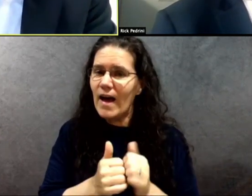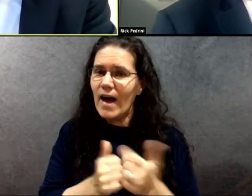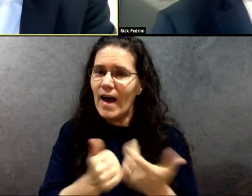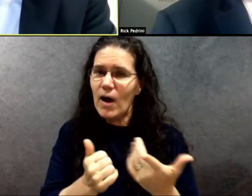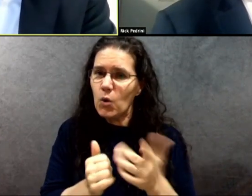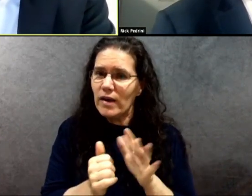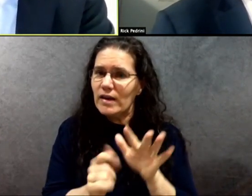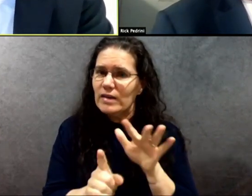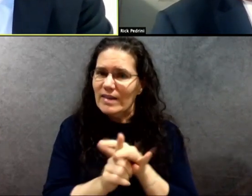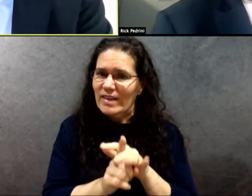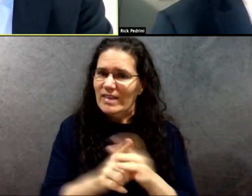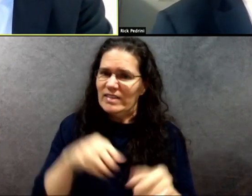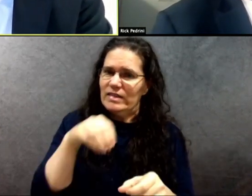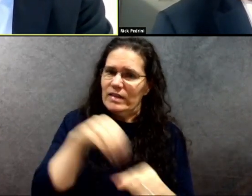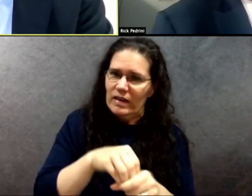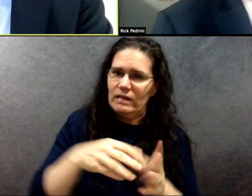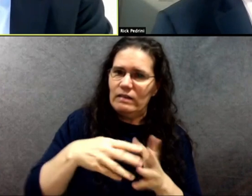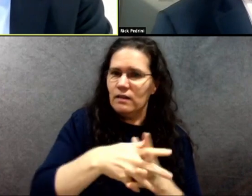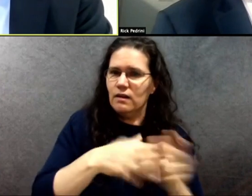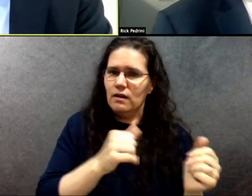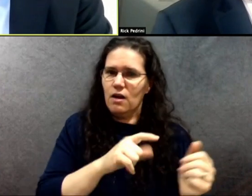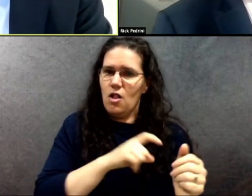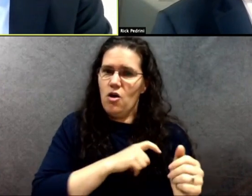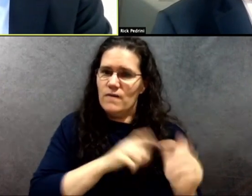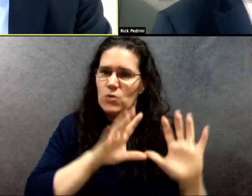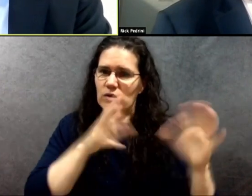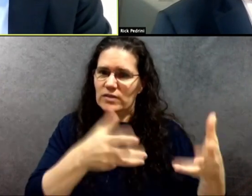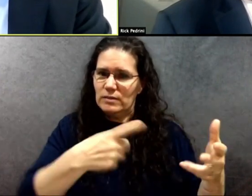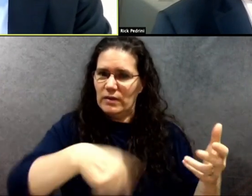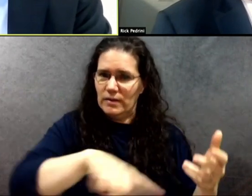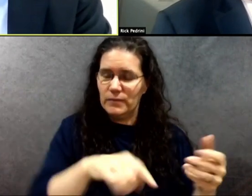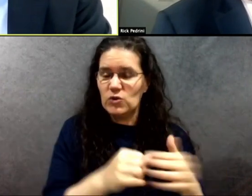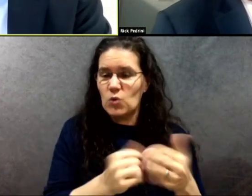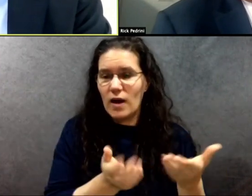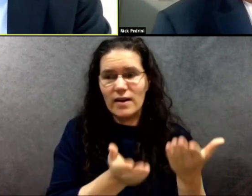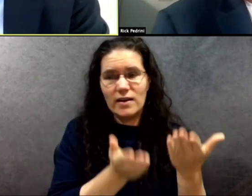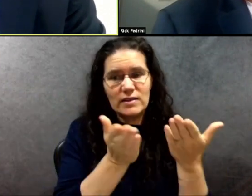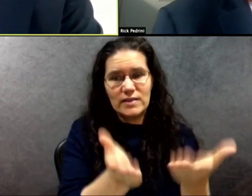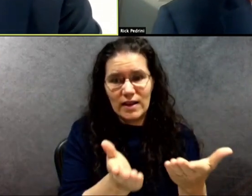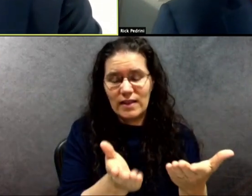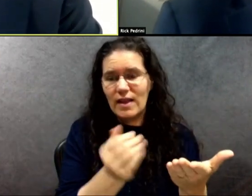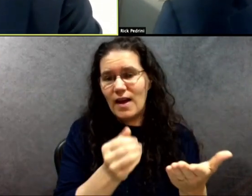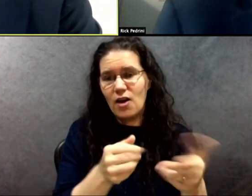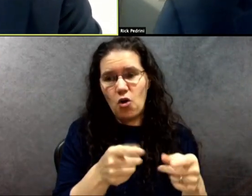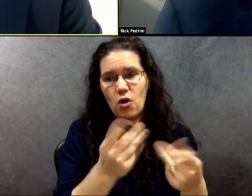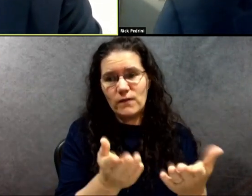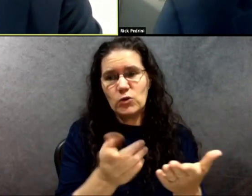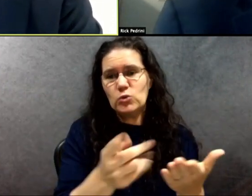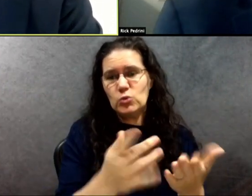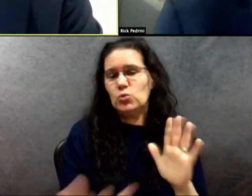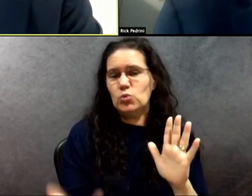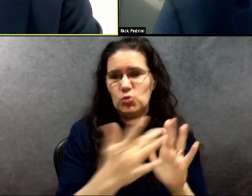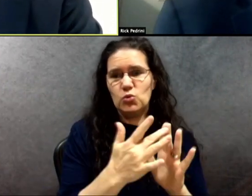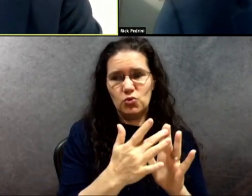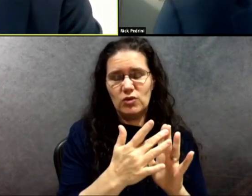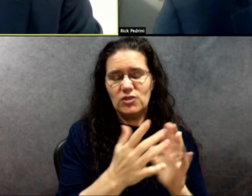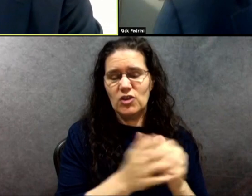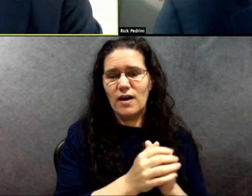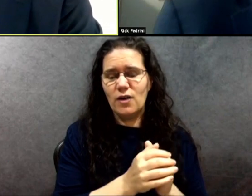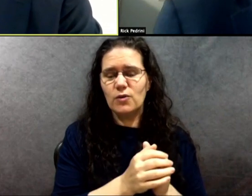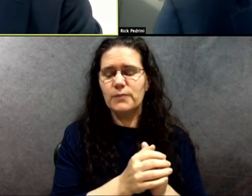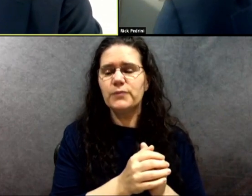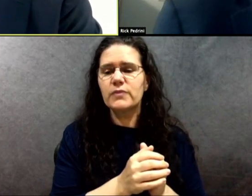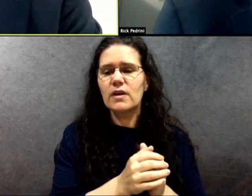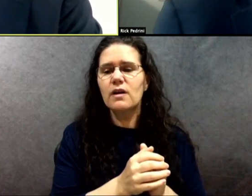enforcement. So I'm going to extend that to you before we go to the group conversation. There is a lot here. So as a transition to the